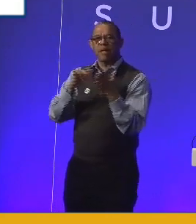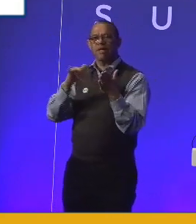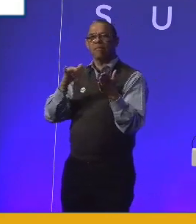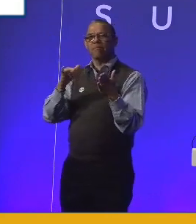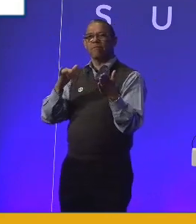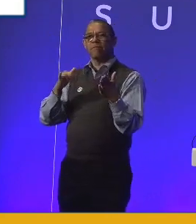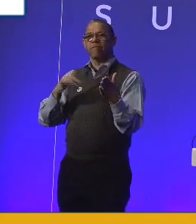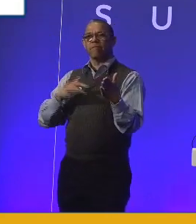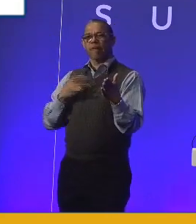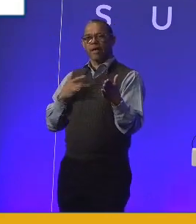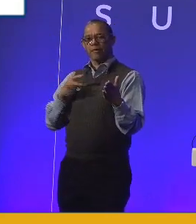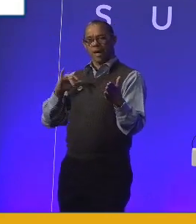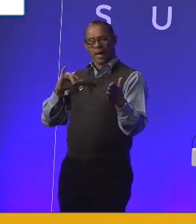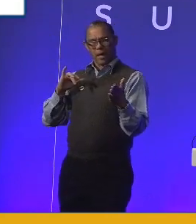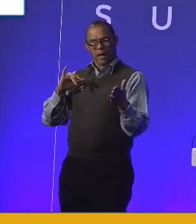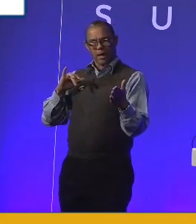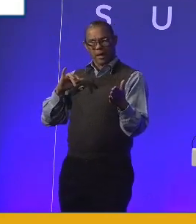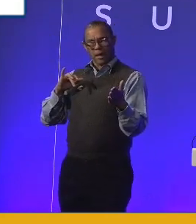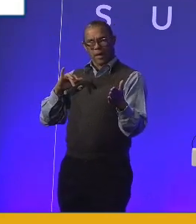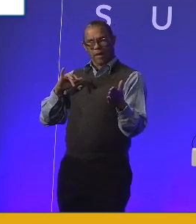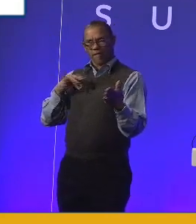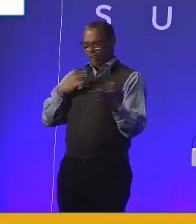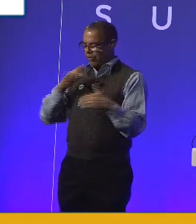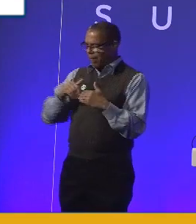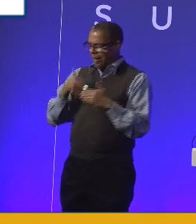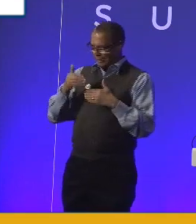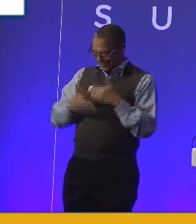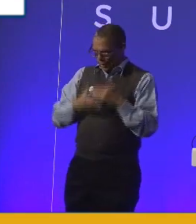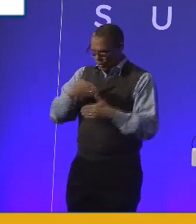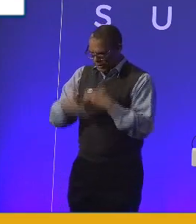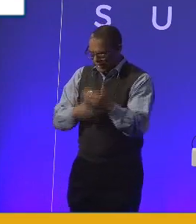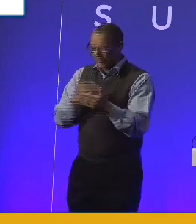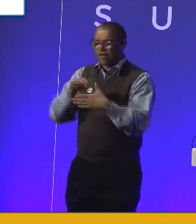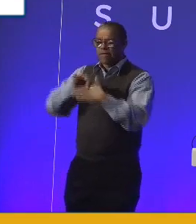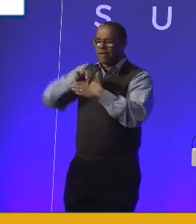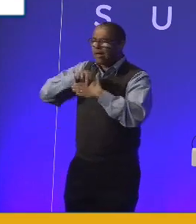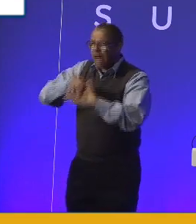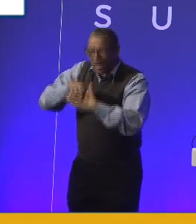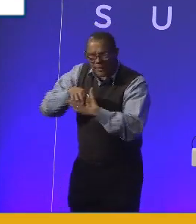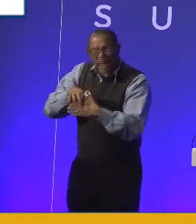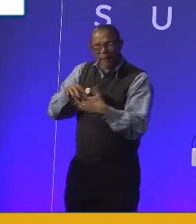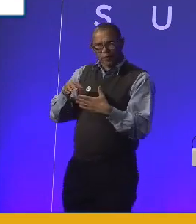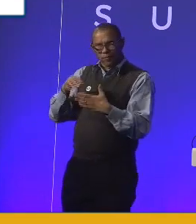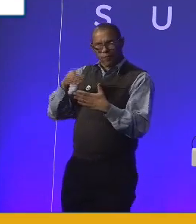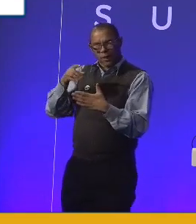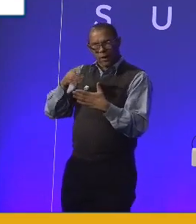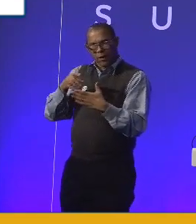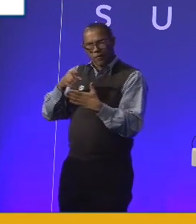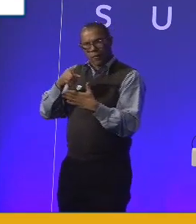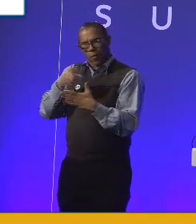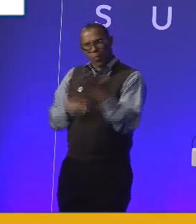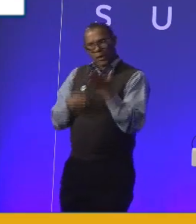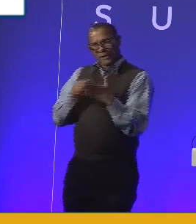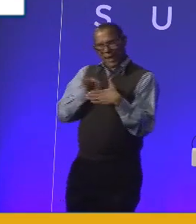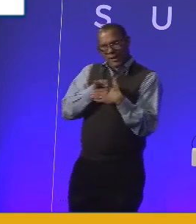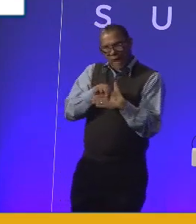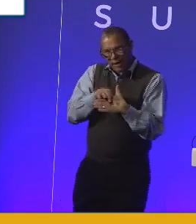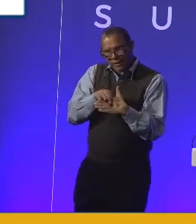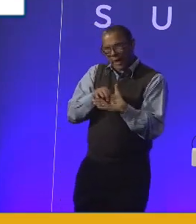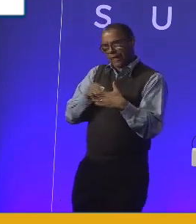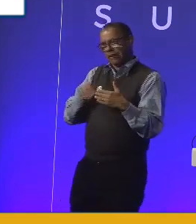terms of sequencing about the kind of content, wanted to actually mix the content up and have different formats.